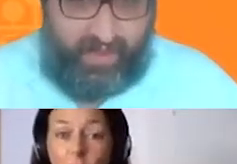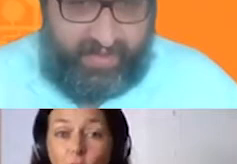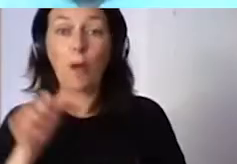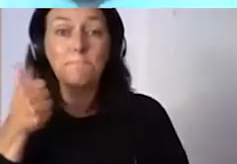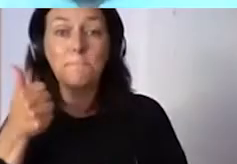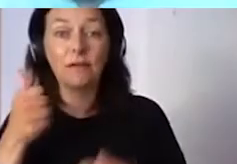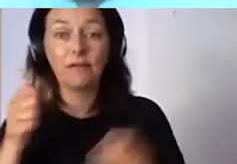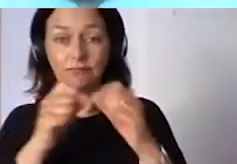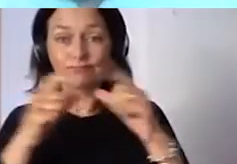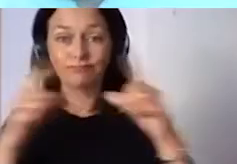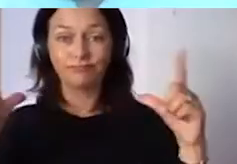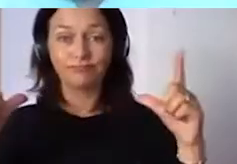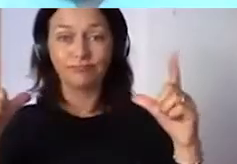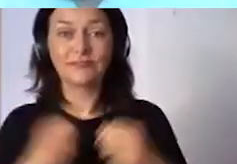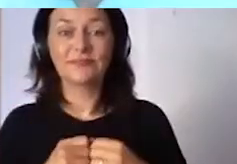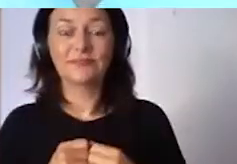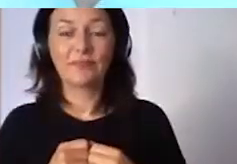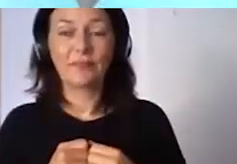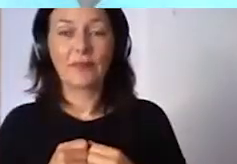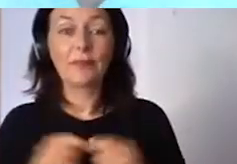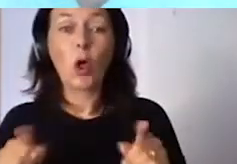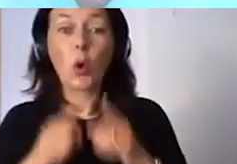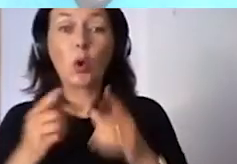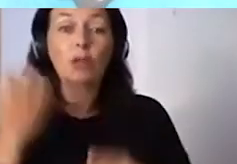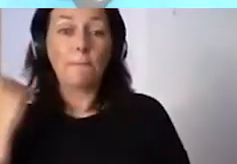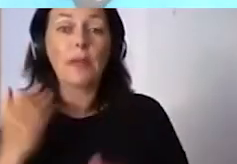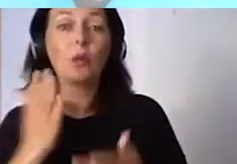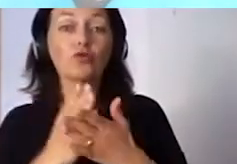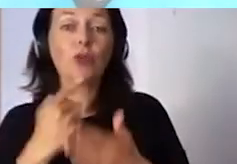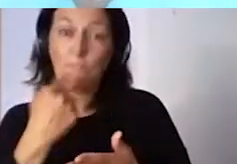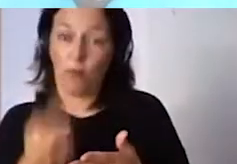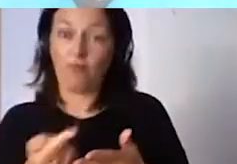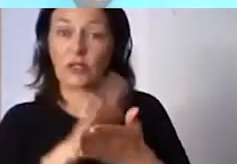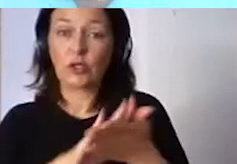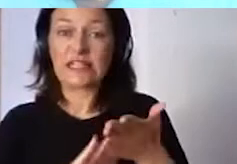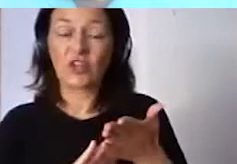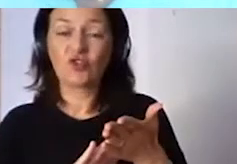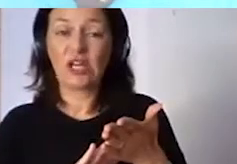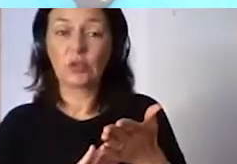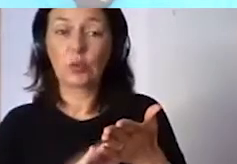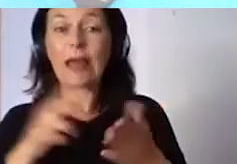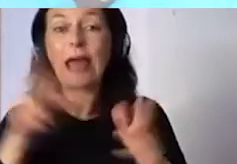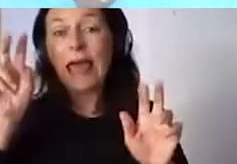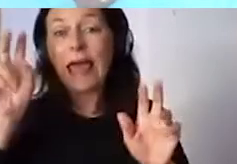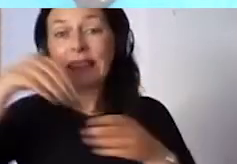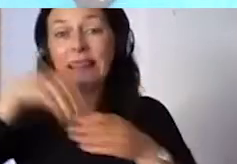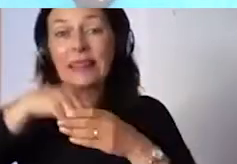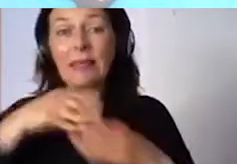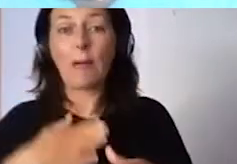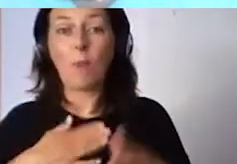As it has been introduced, the topic of my presentation is a